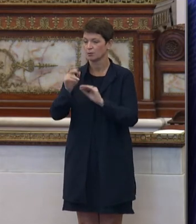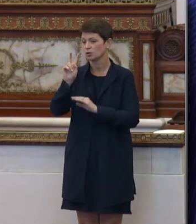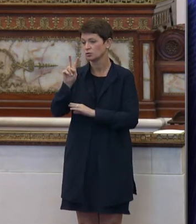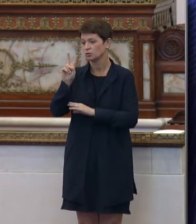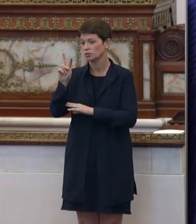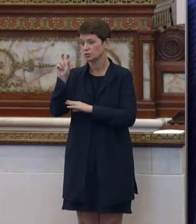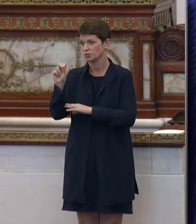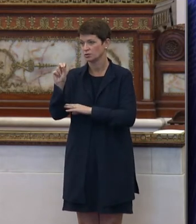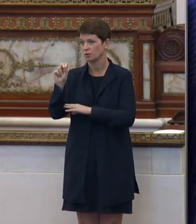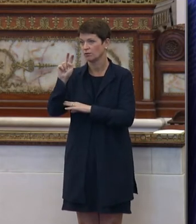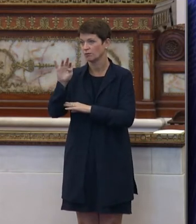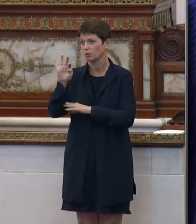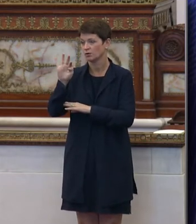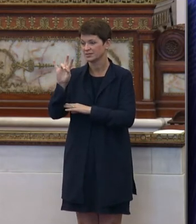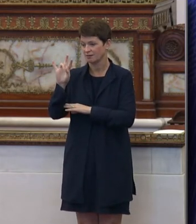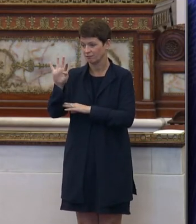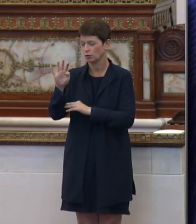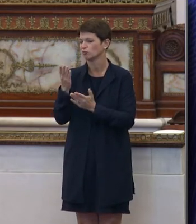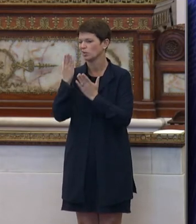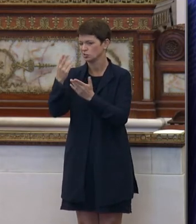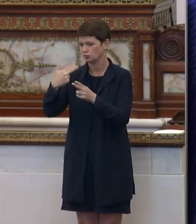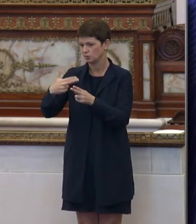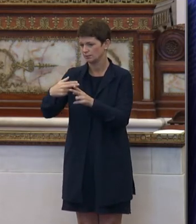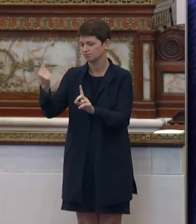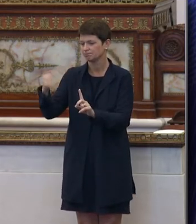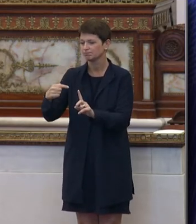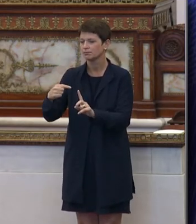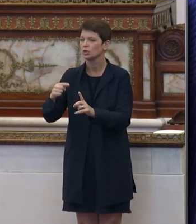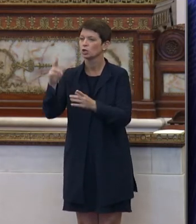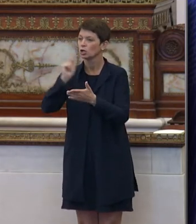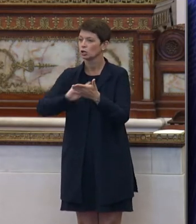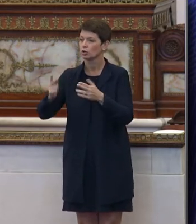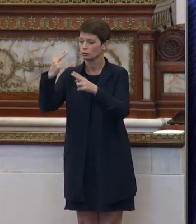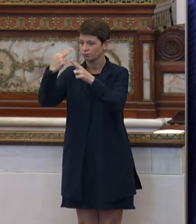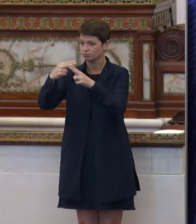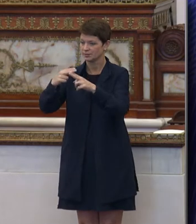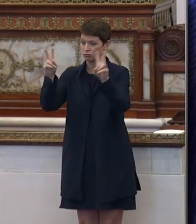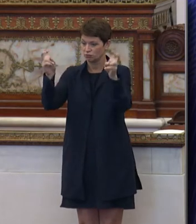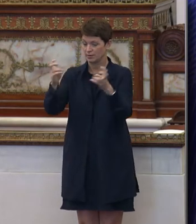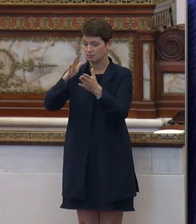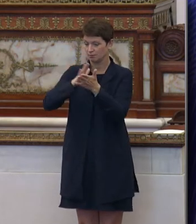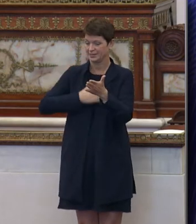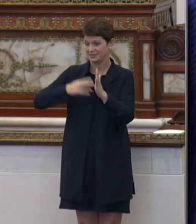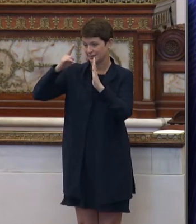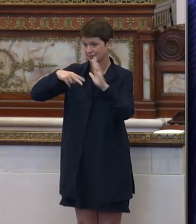220474. Mr. Clerk, would you please read the title of the resolution?